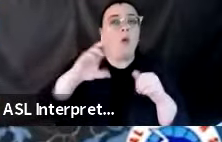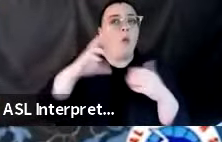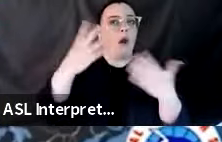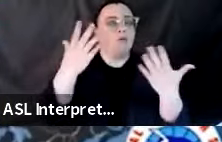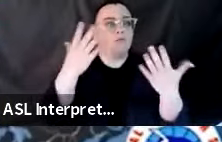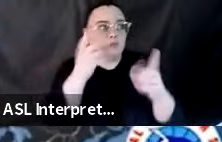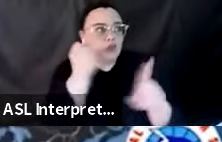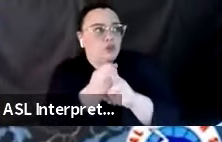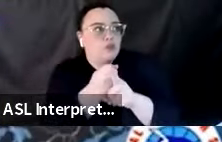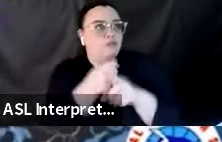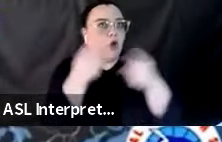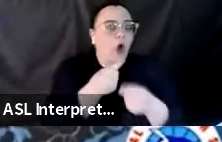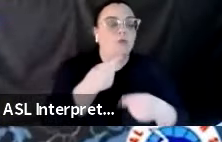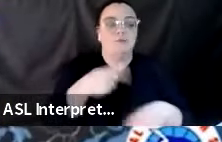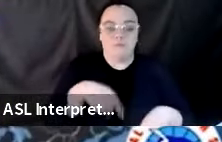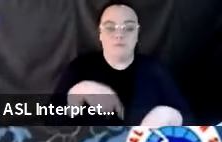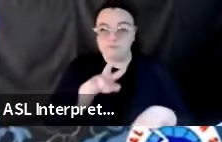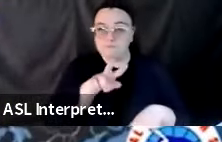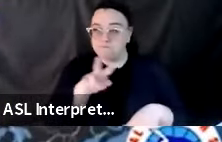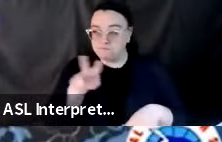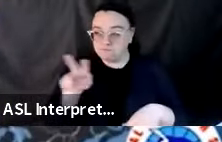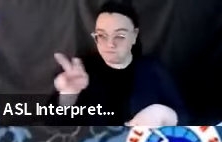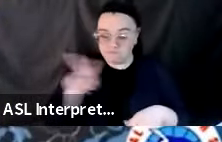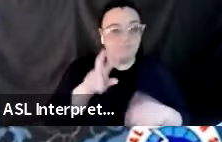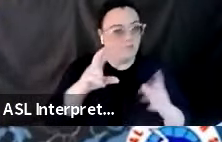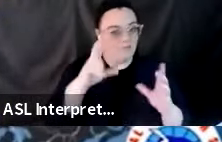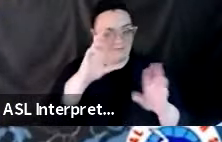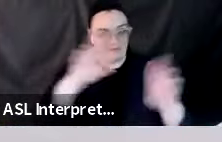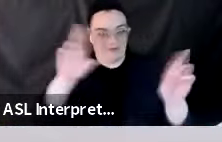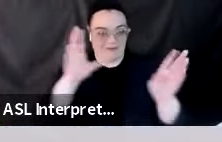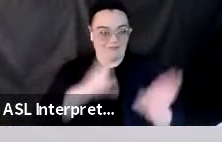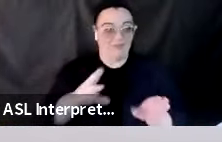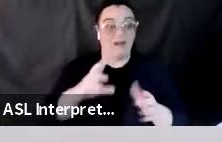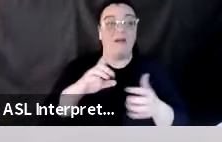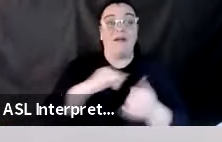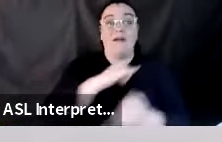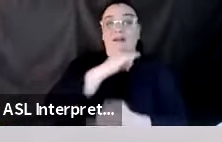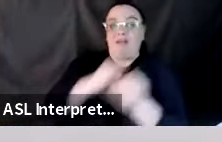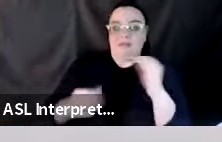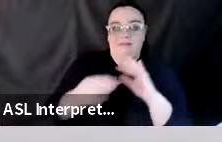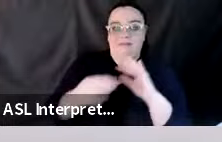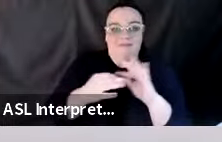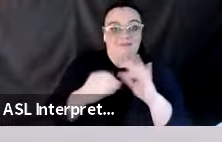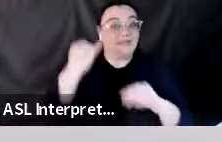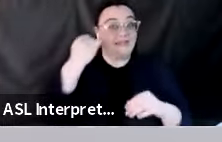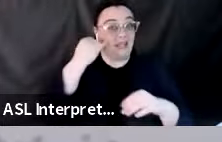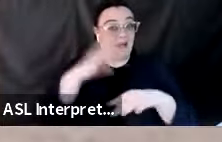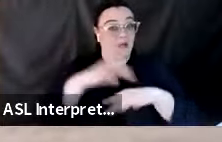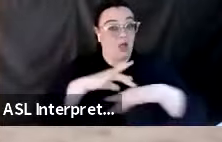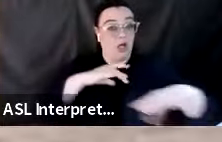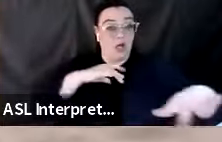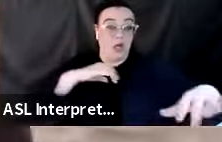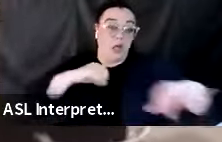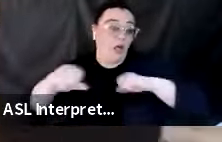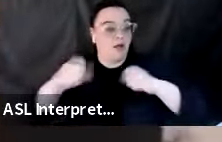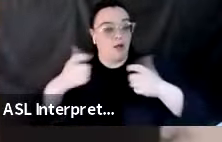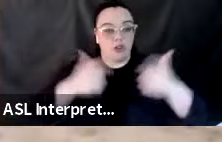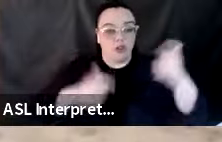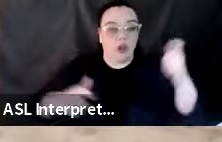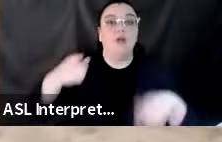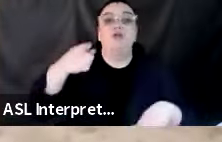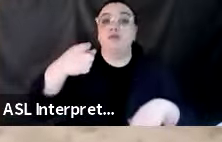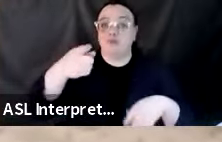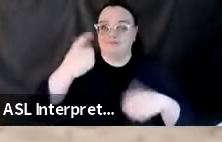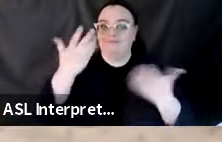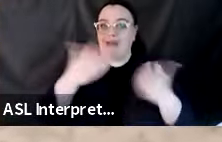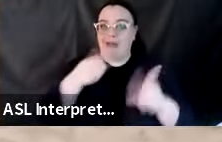Finally, a strong earthquake may cause a tsunami. If you are near the ocean during the earthquake, drop,